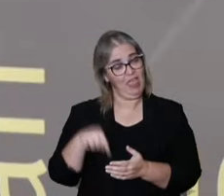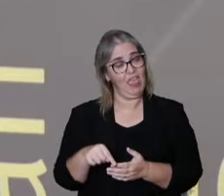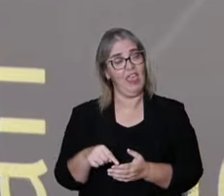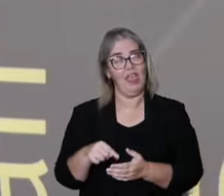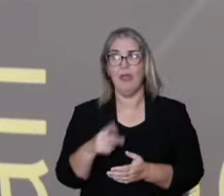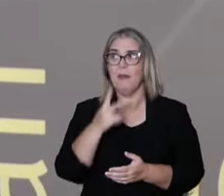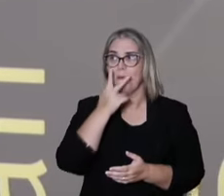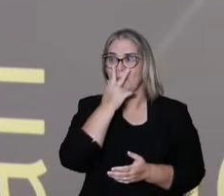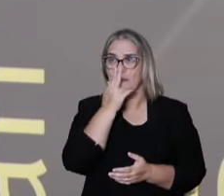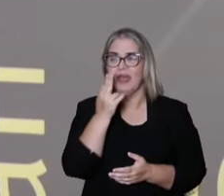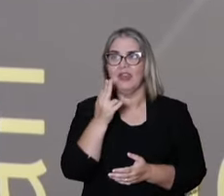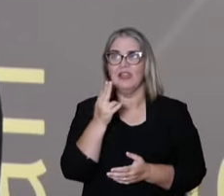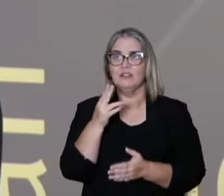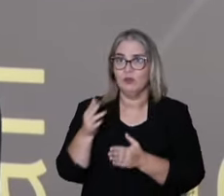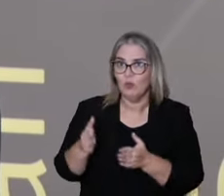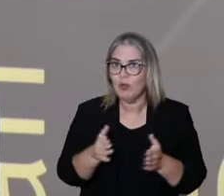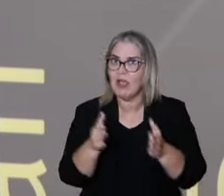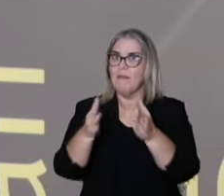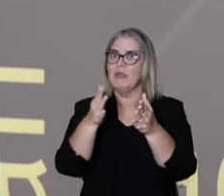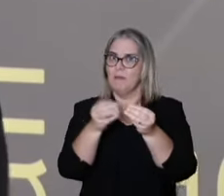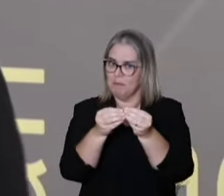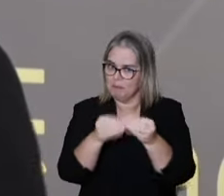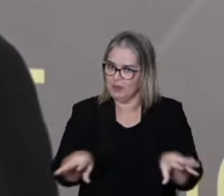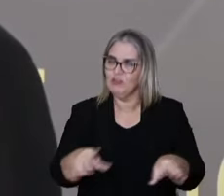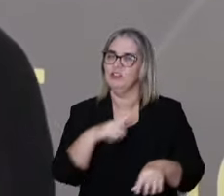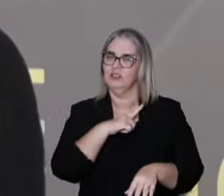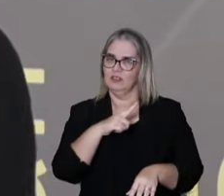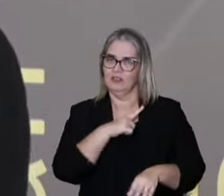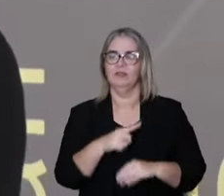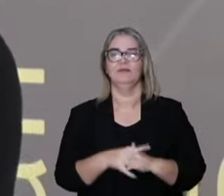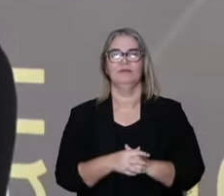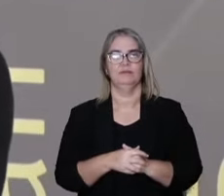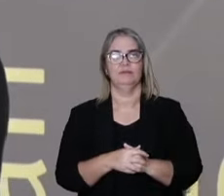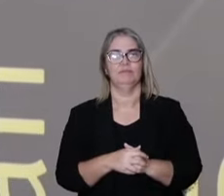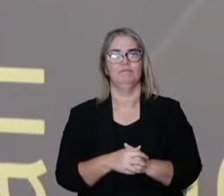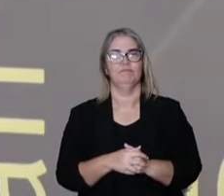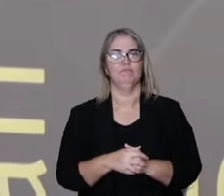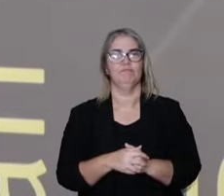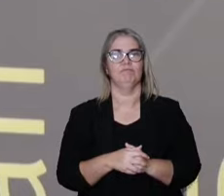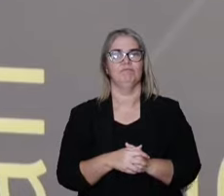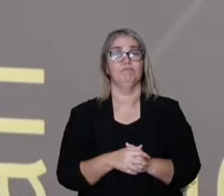So it is a path that brings damage as well.